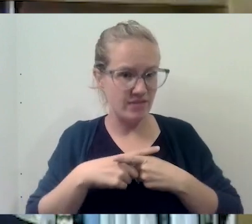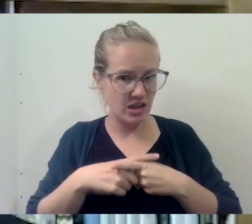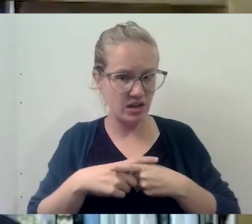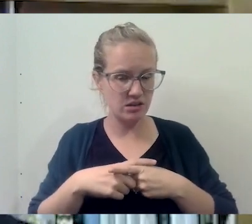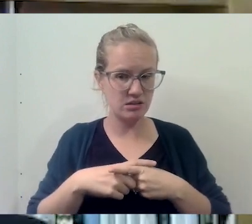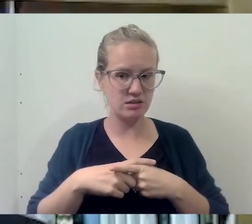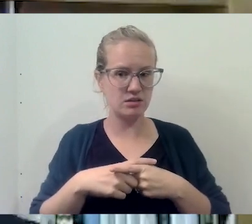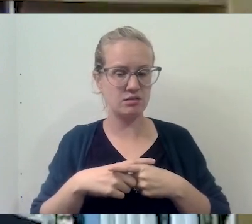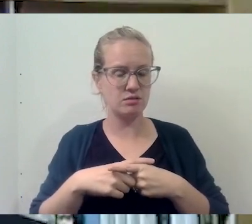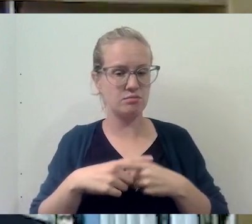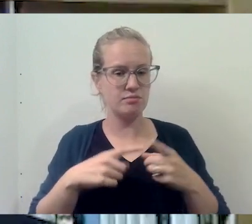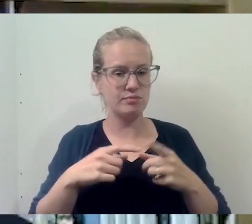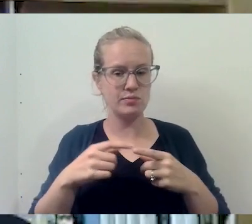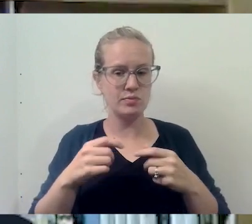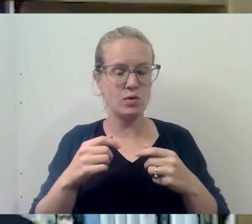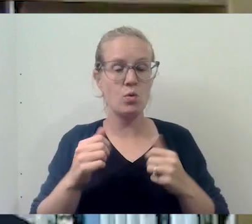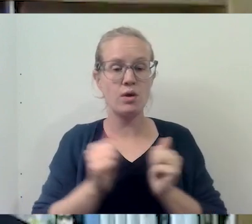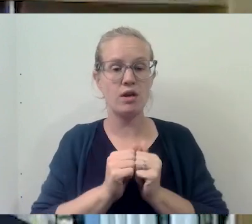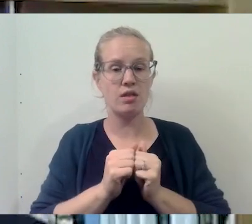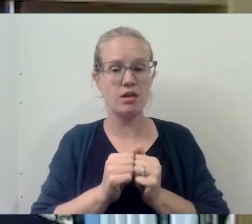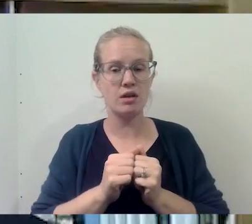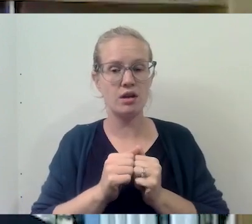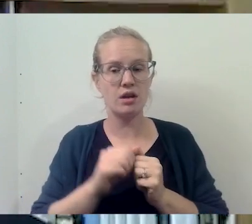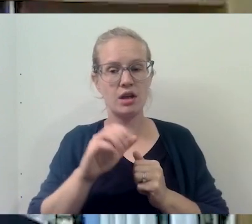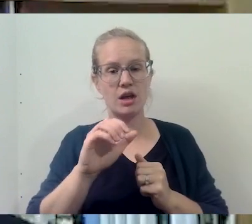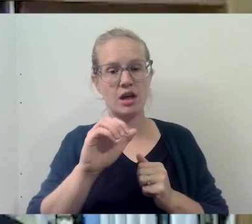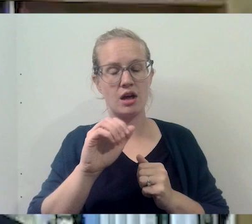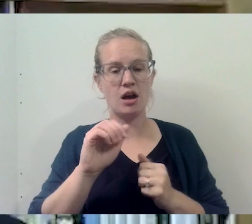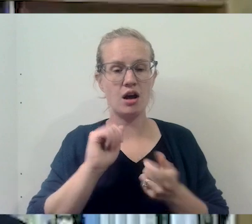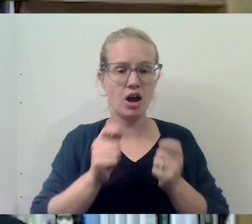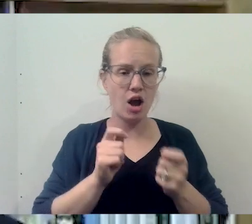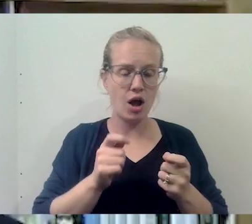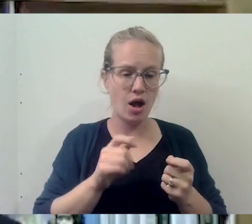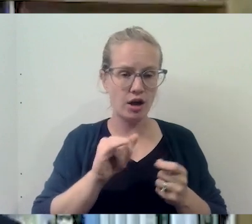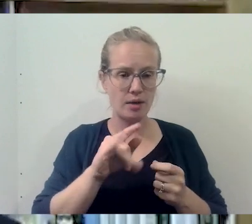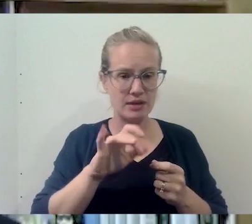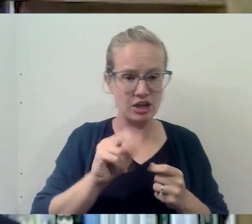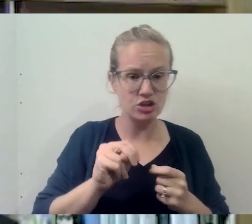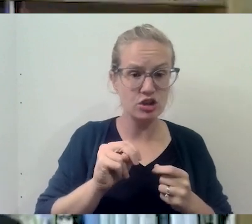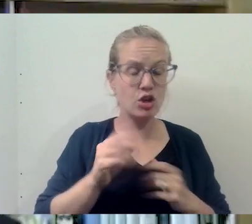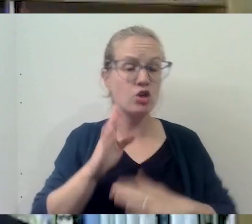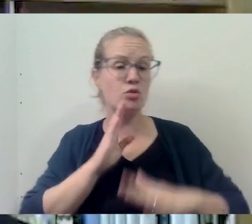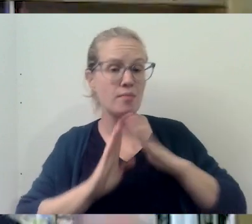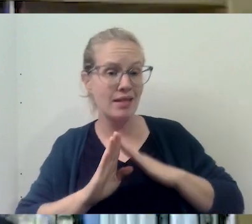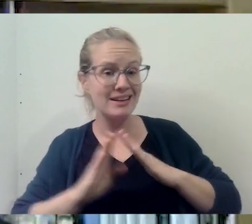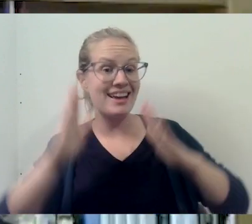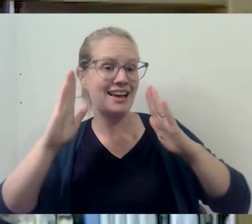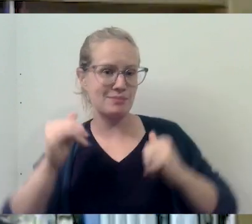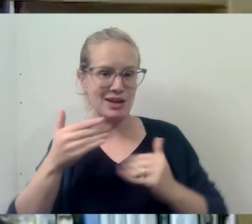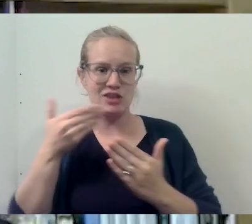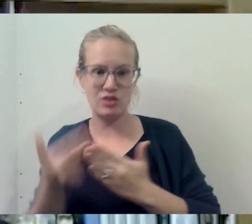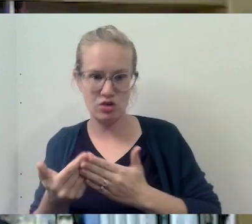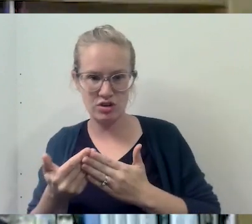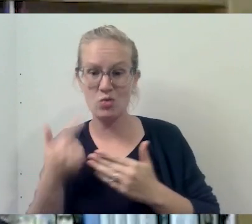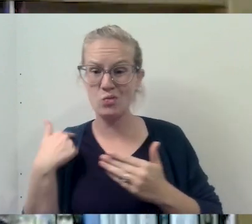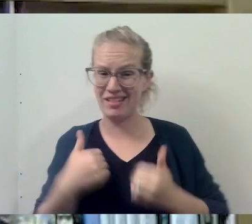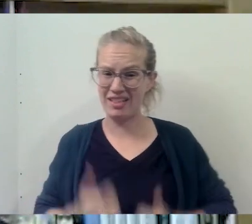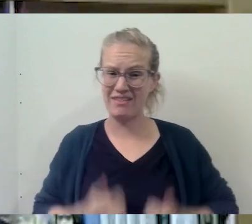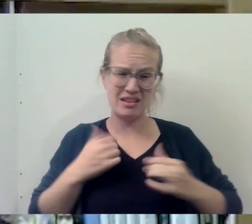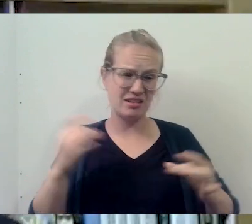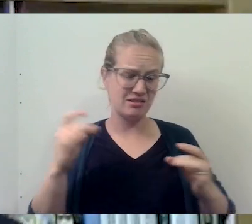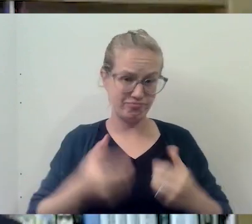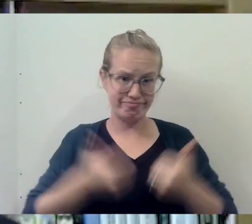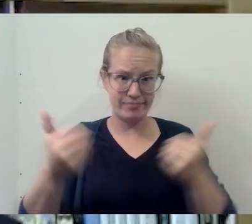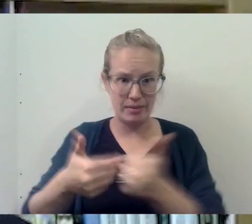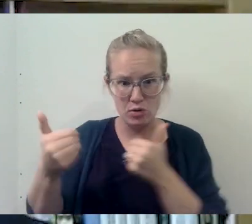people with accommodation, humility, and the expectation of goodness. We live in very divisive times,